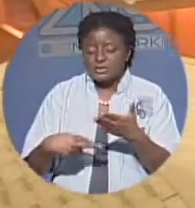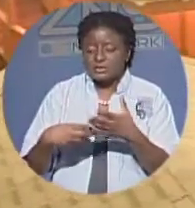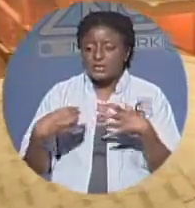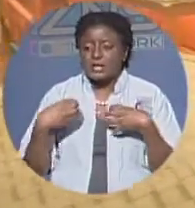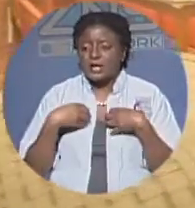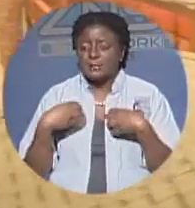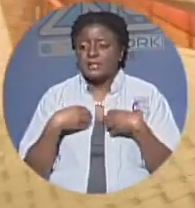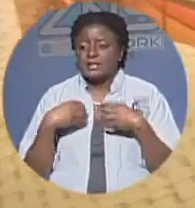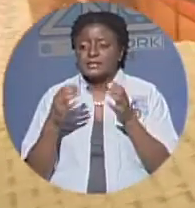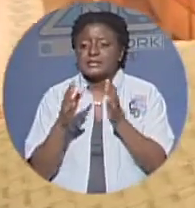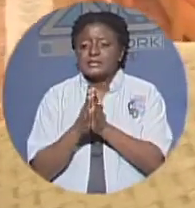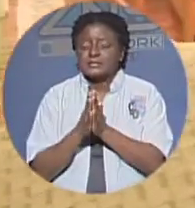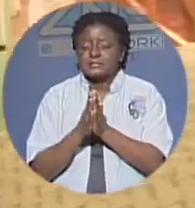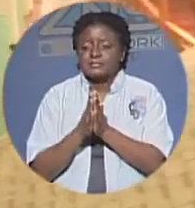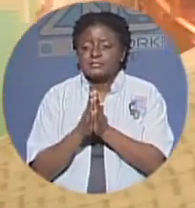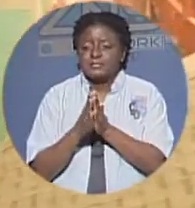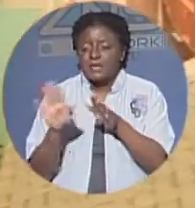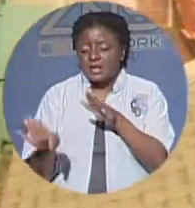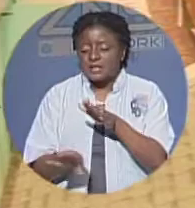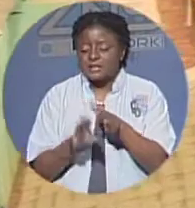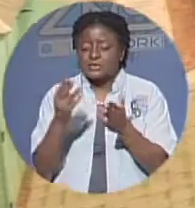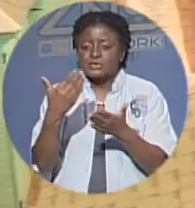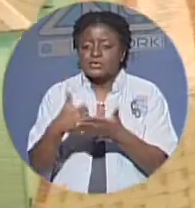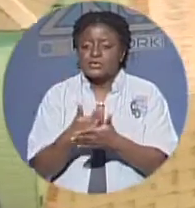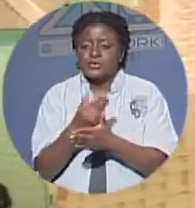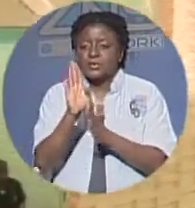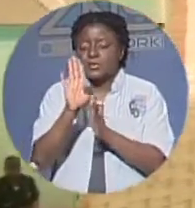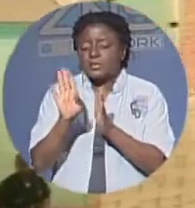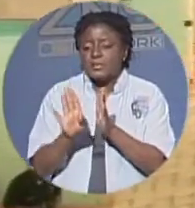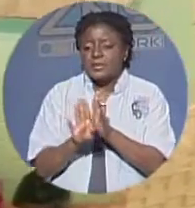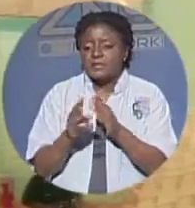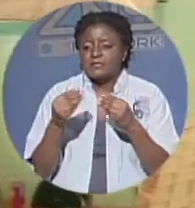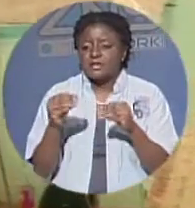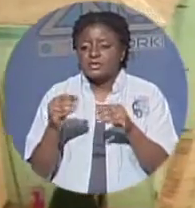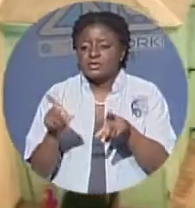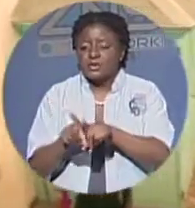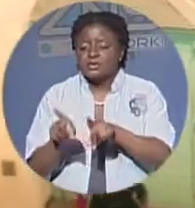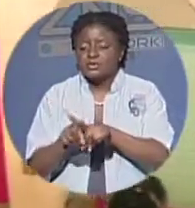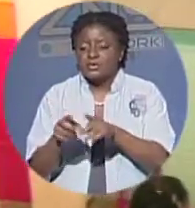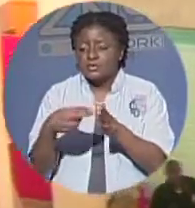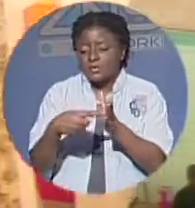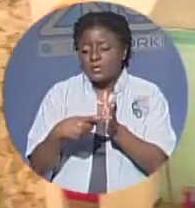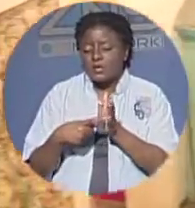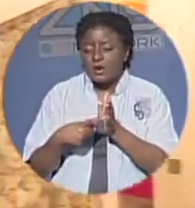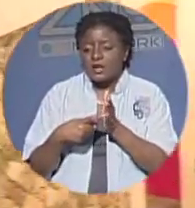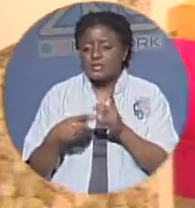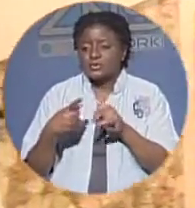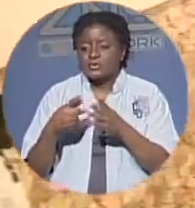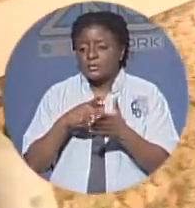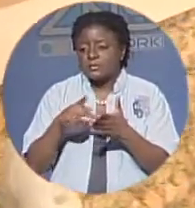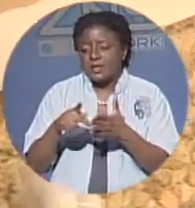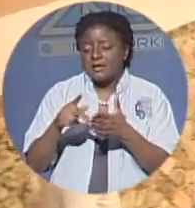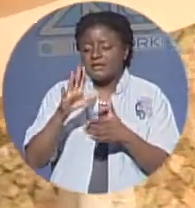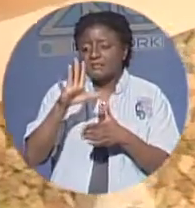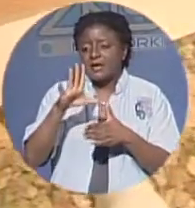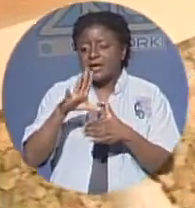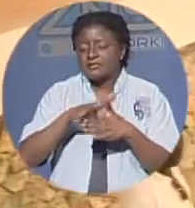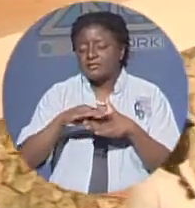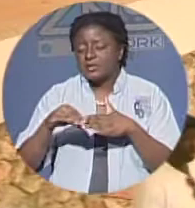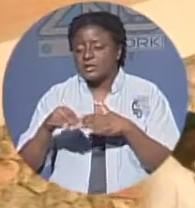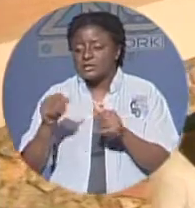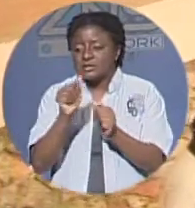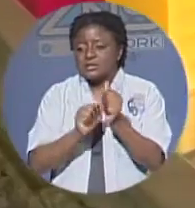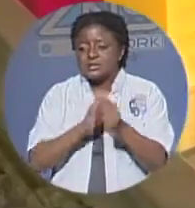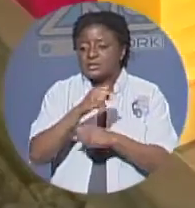a license or registration under this new bill vendors will also be required to pay a lease fee of five dollars per day or